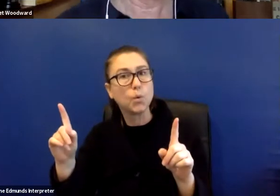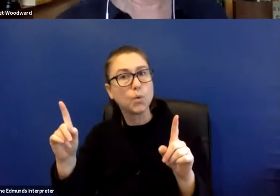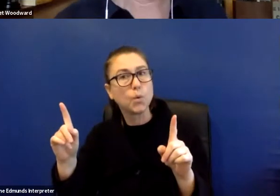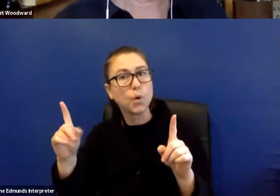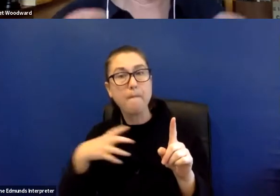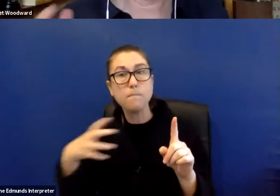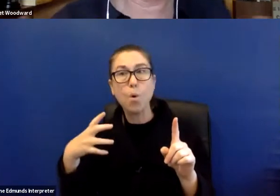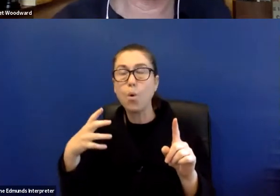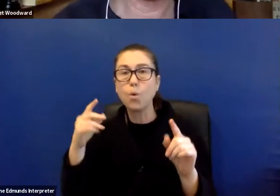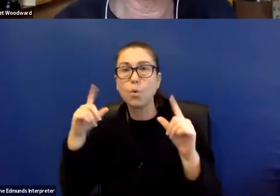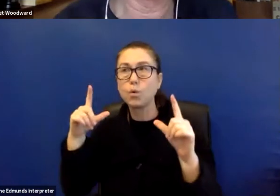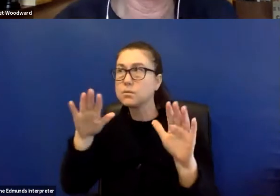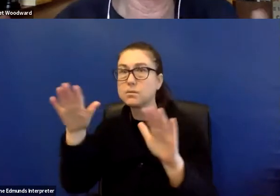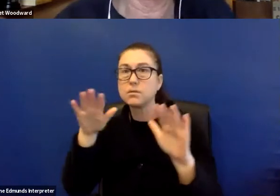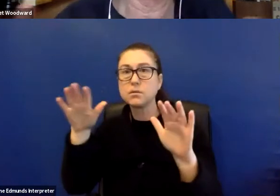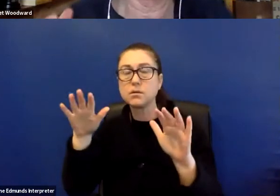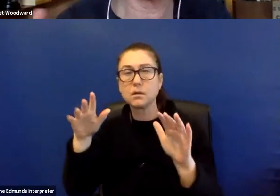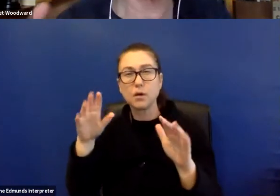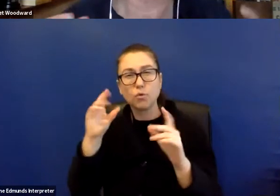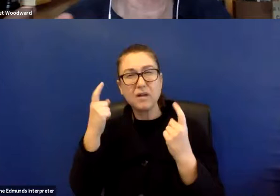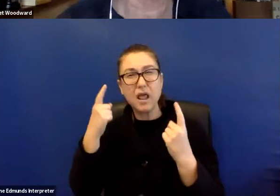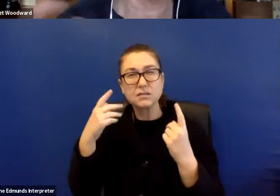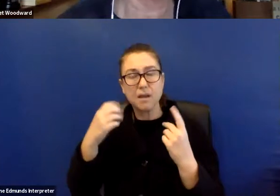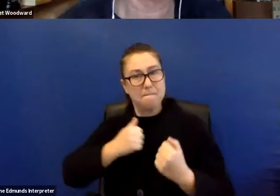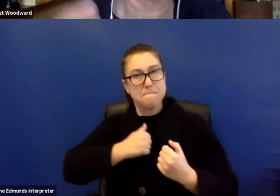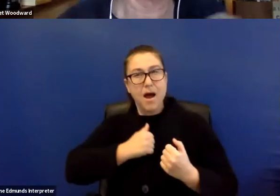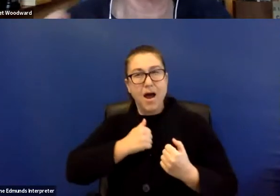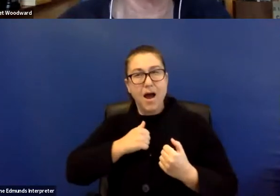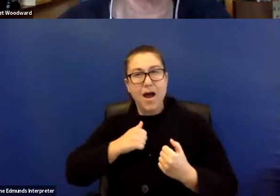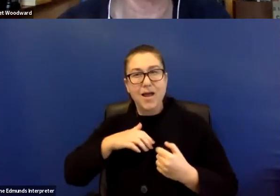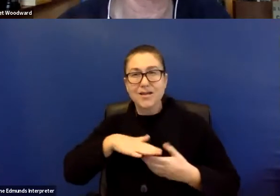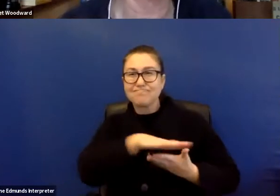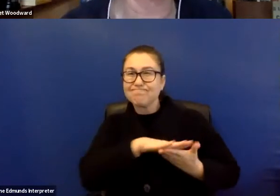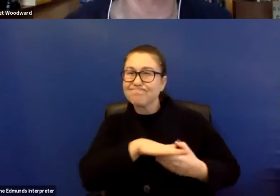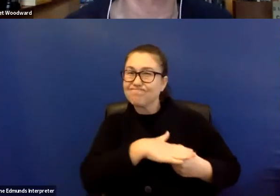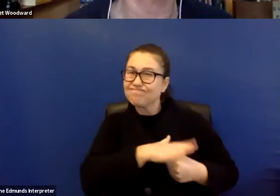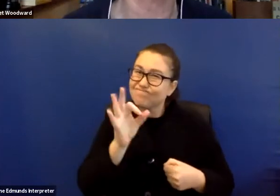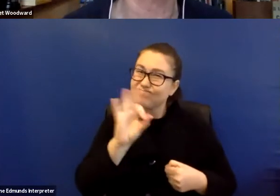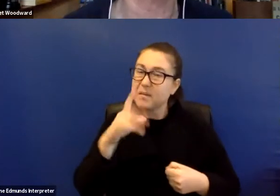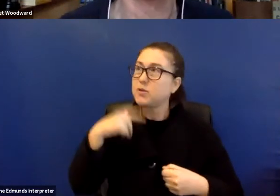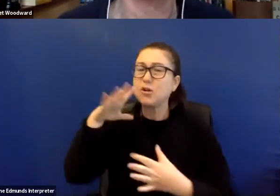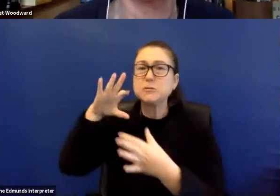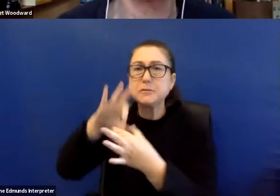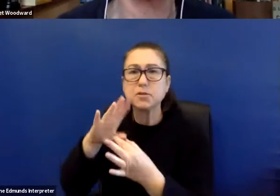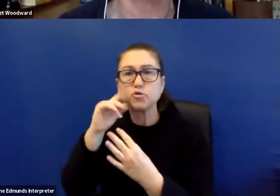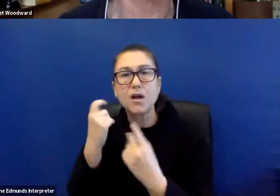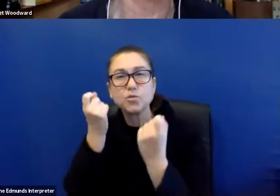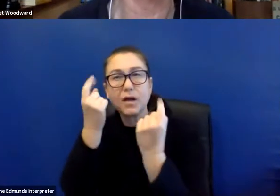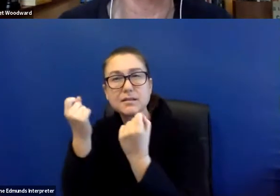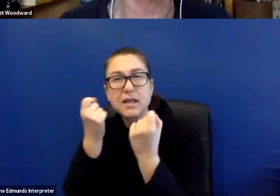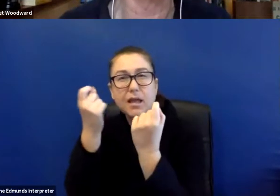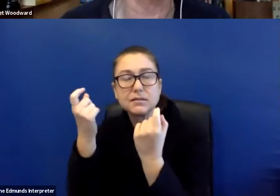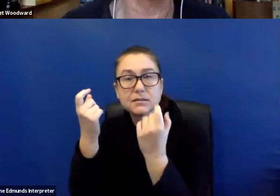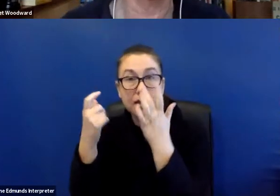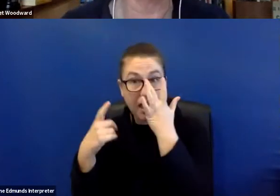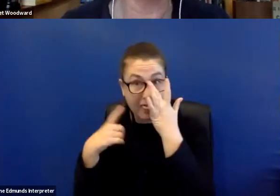being out of place and somehow having to synthesise this as well and make sense of it. And I guess that's where Erica became such